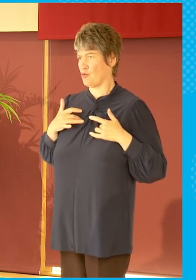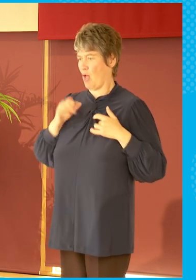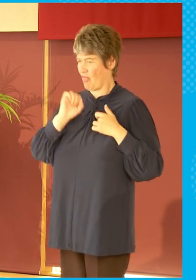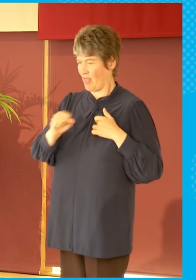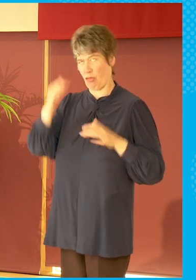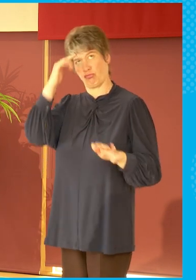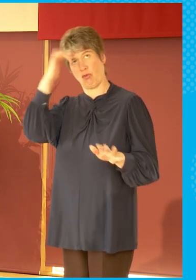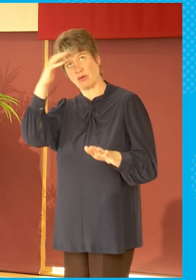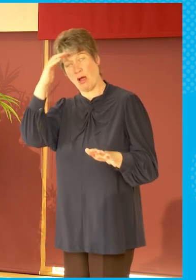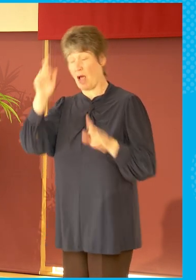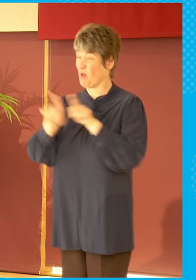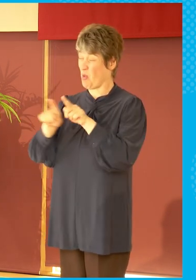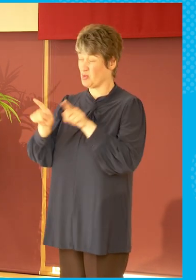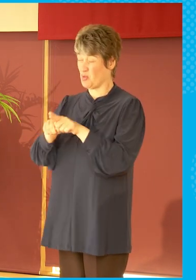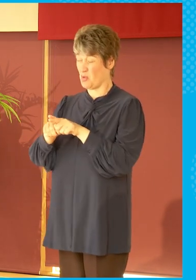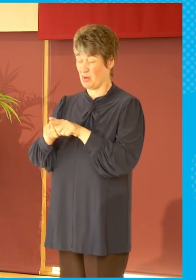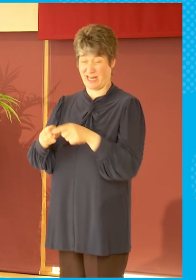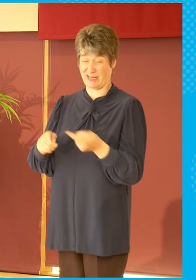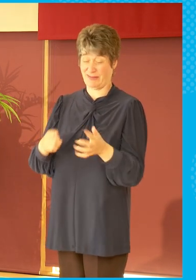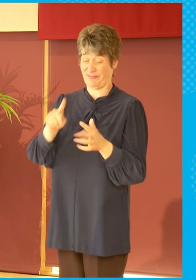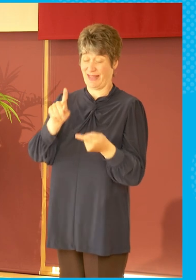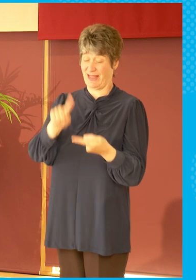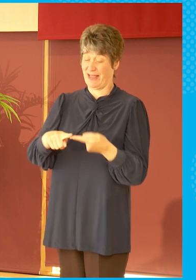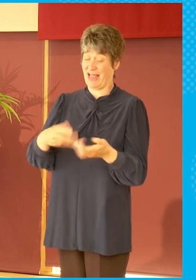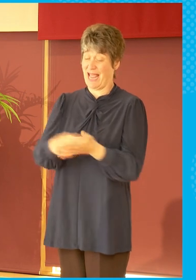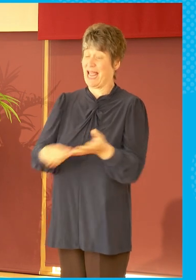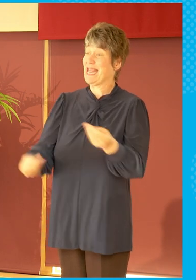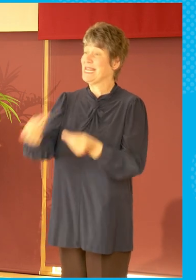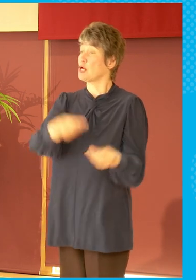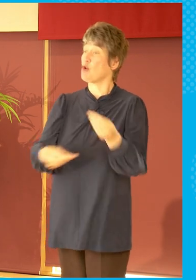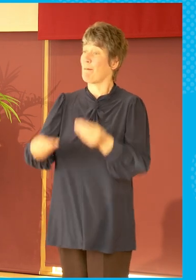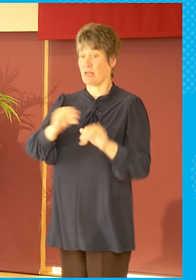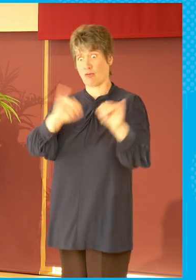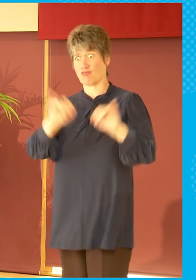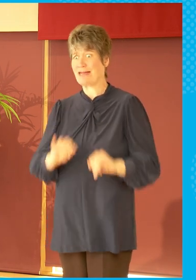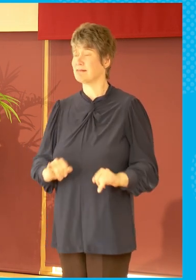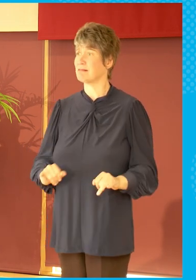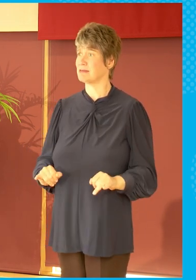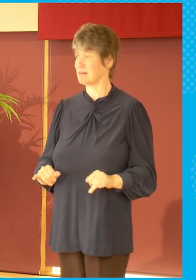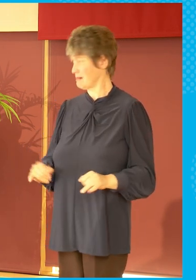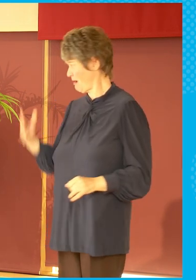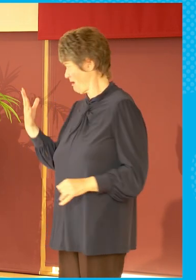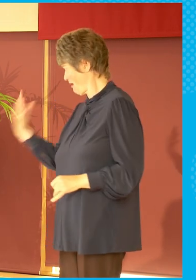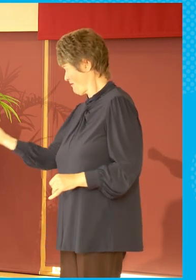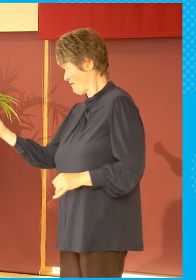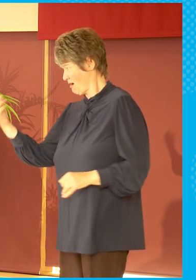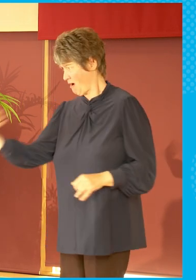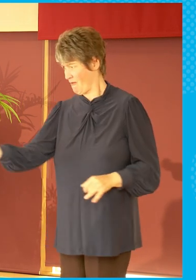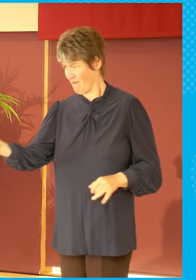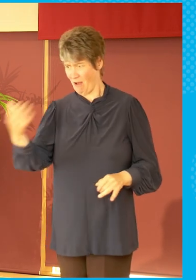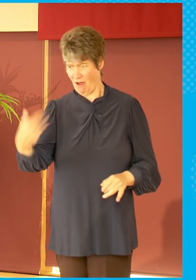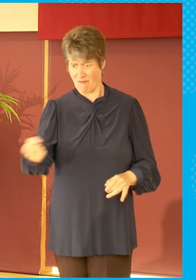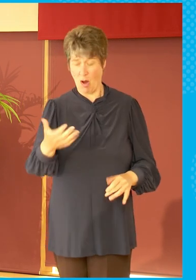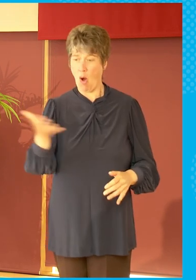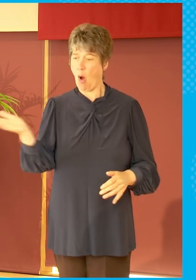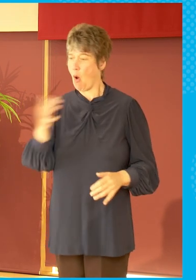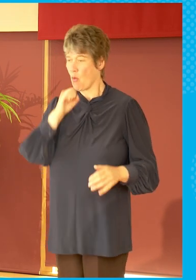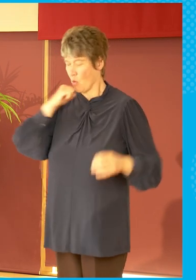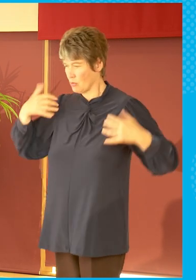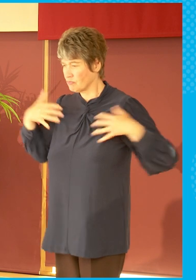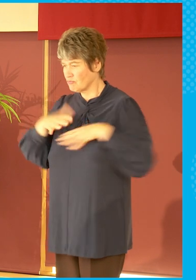crisis. Now, all of these things actually shape how we interact with the various kinds of media that we have.